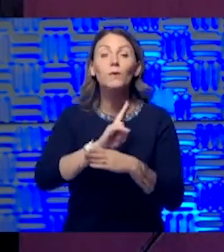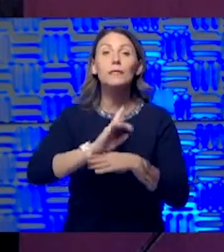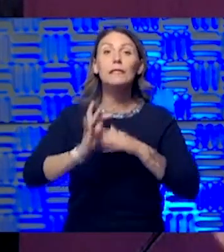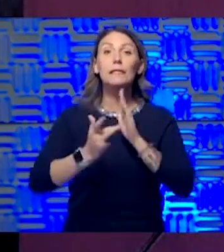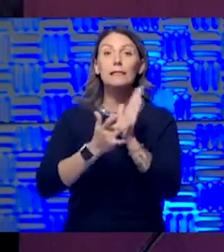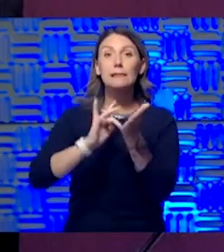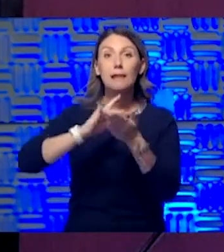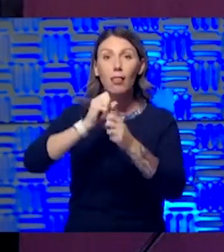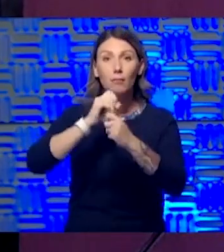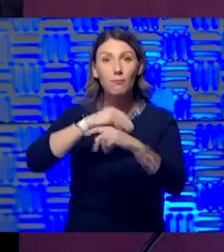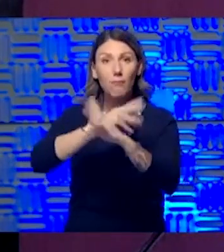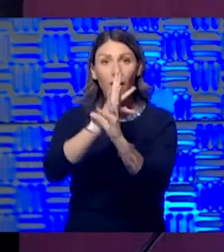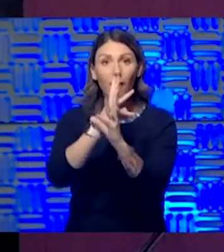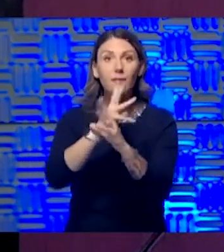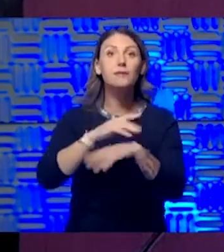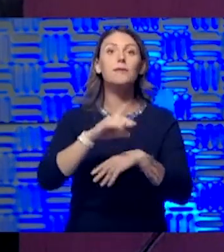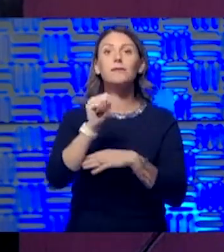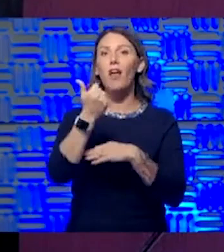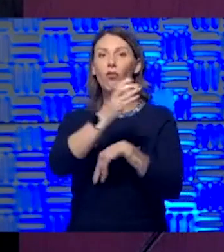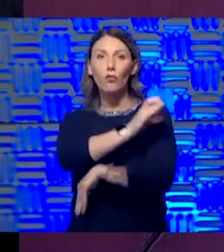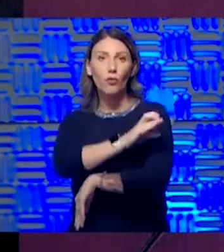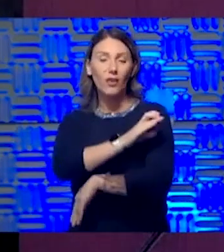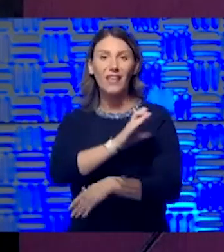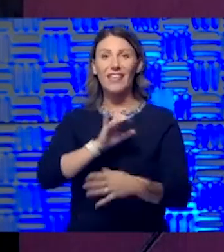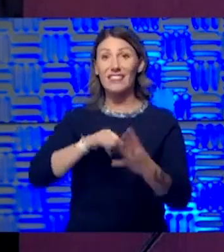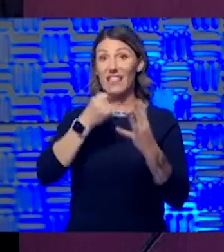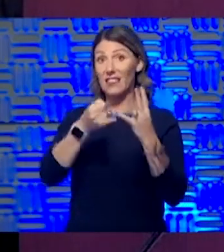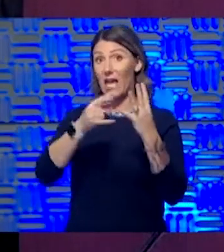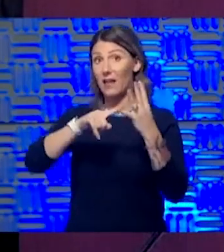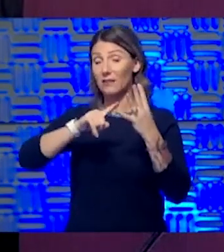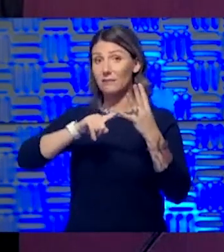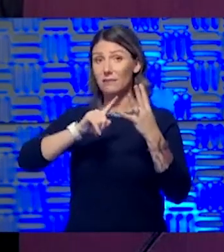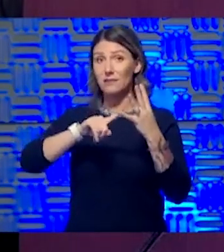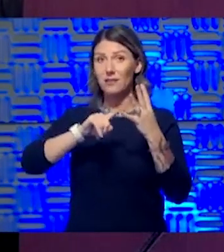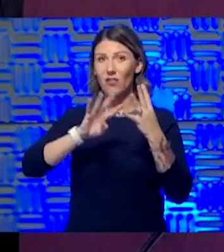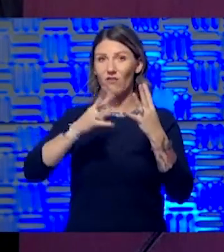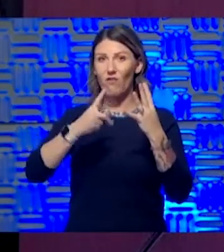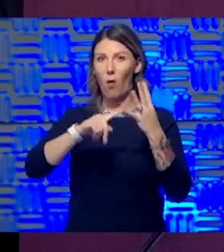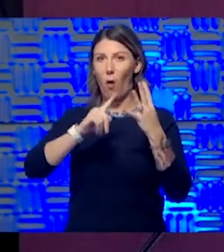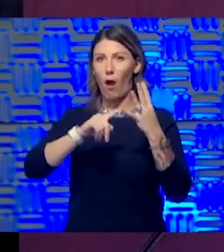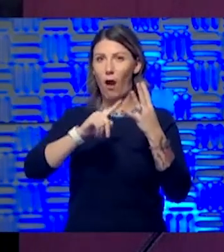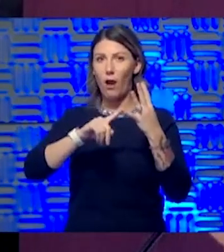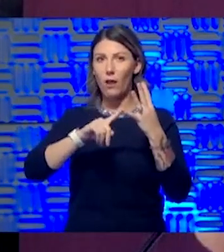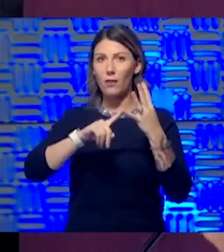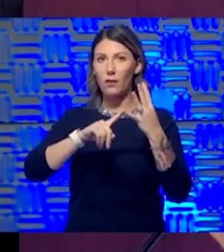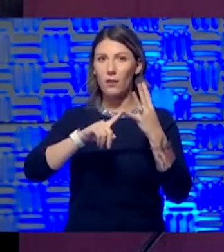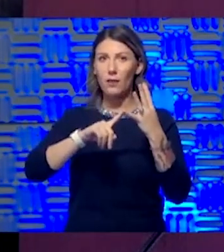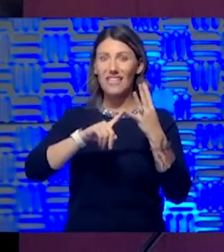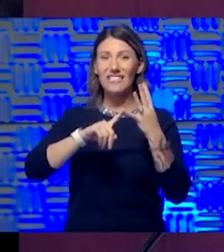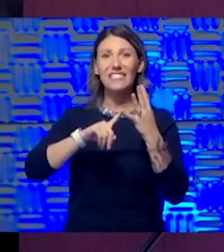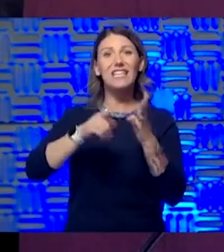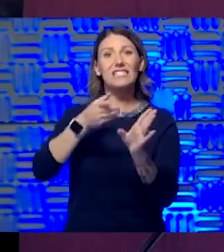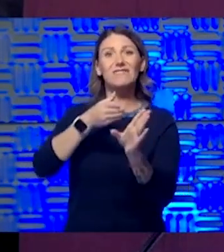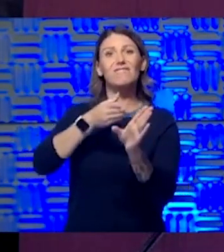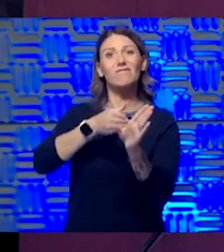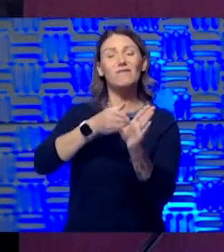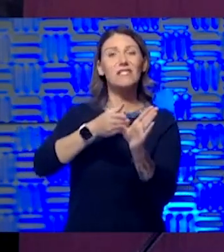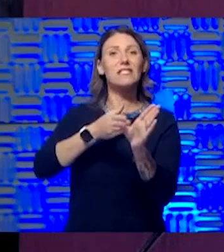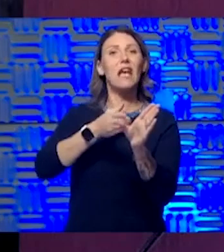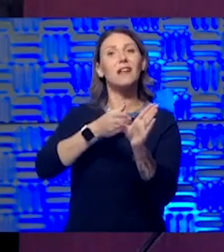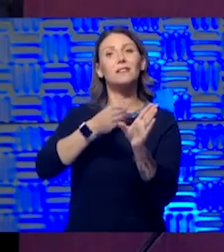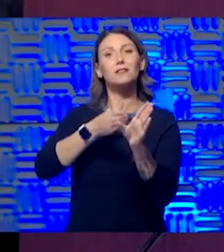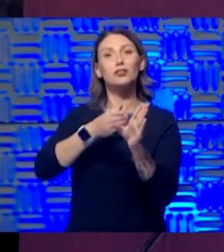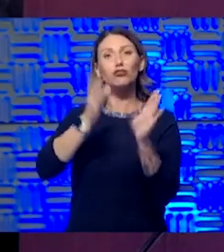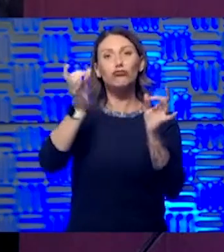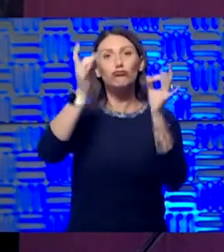other clinics. And then this last one is this real, this fourth wave, which is this psychic trauma, mental illness,